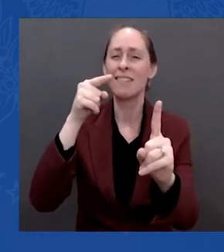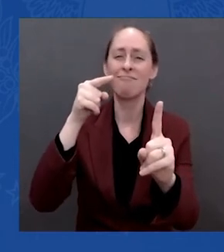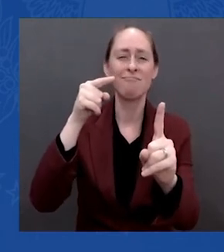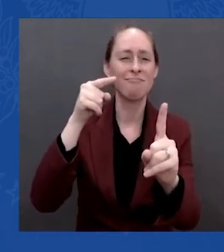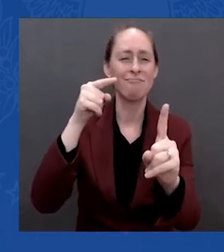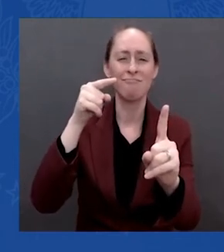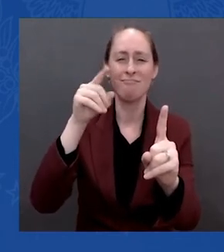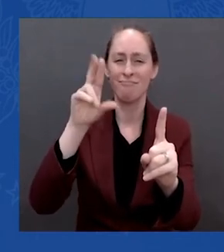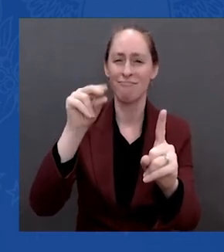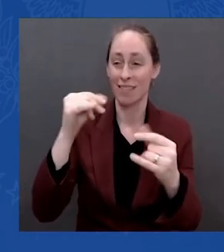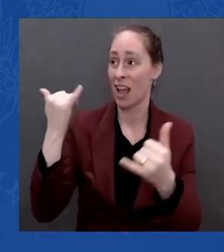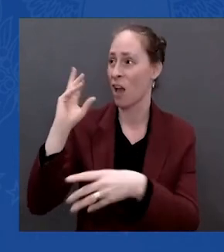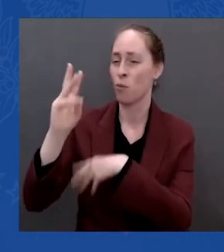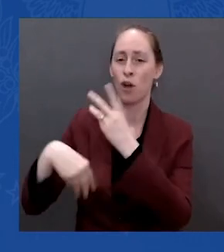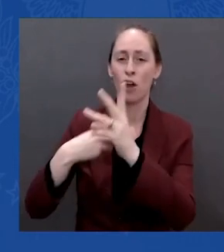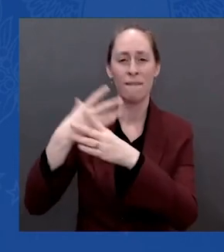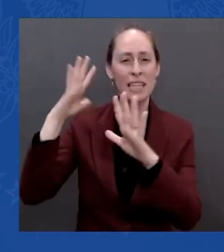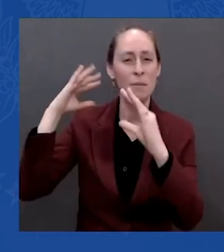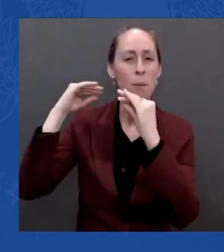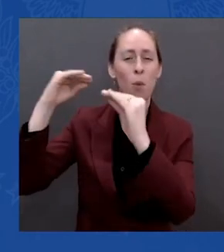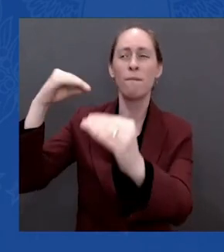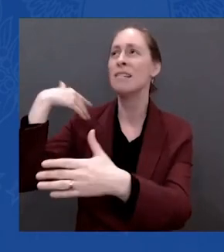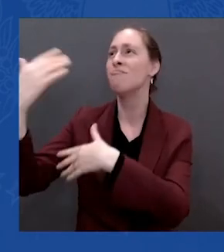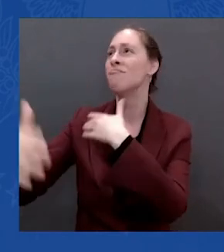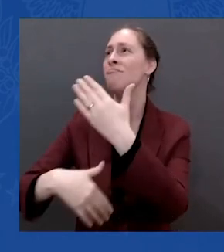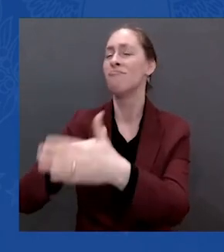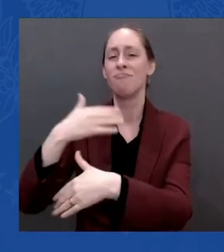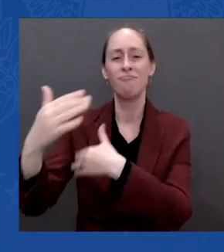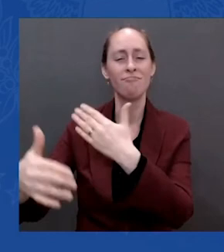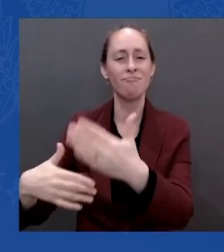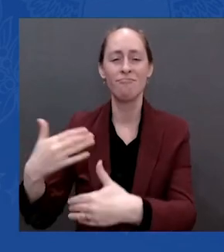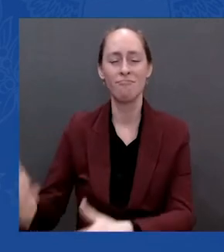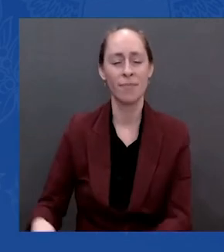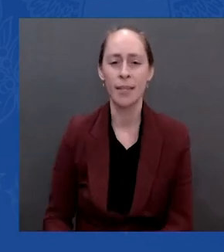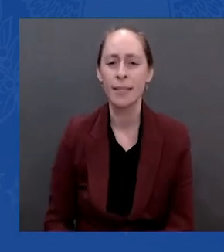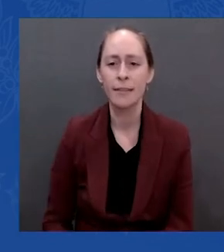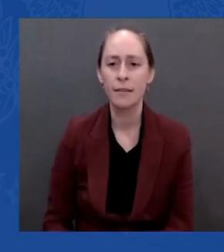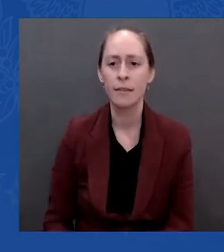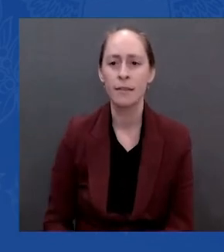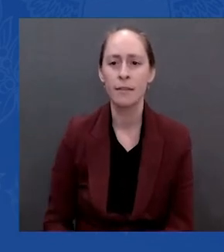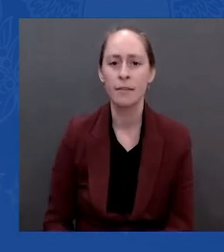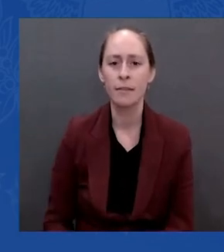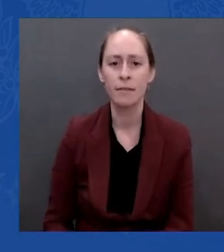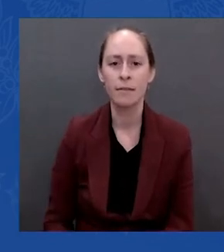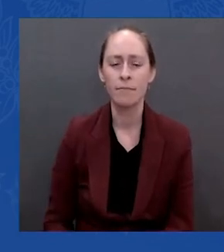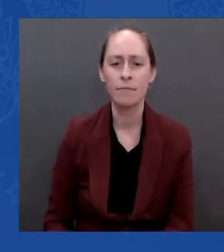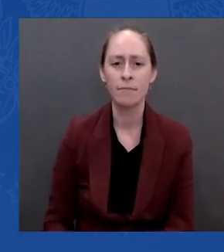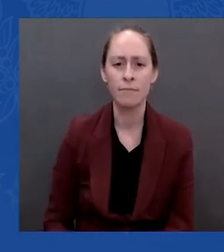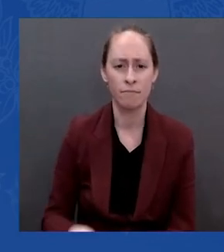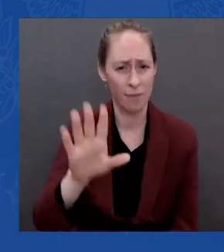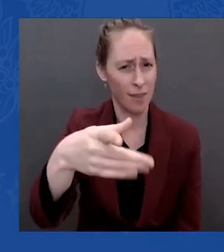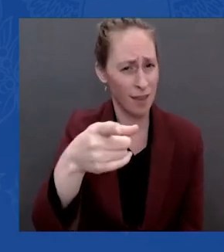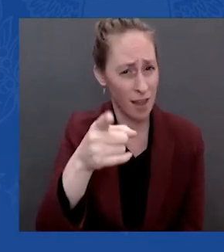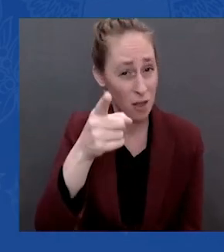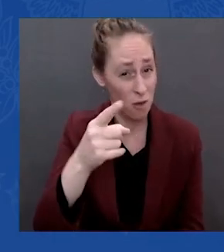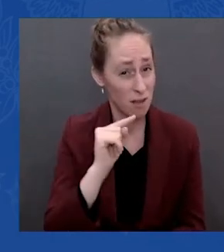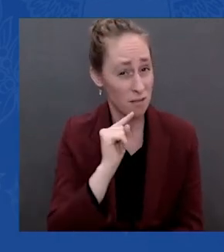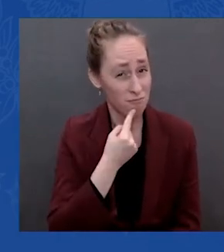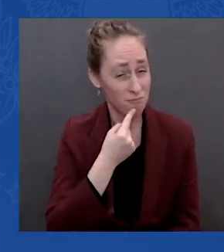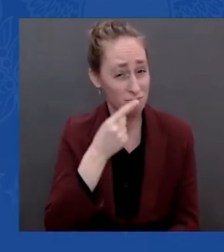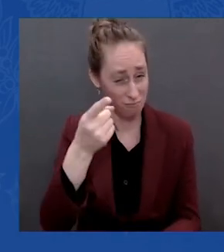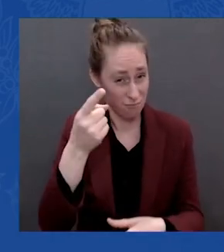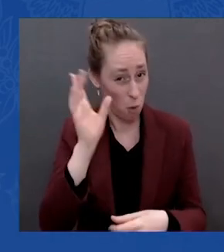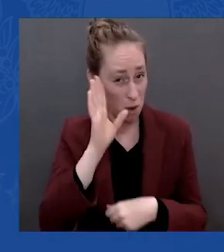You're confident that these devastating sanctions are going to be as devastating as Russian missiles and bullets and